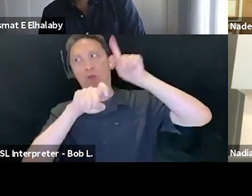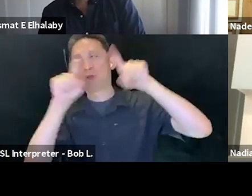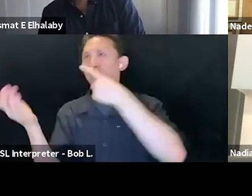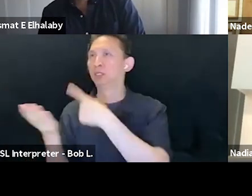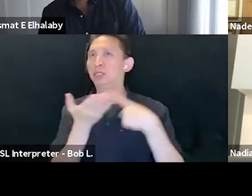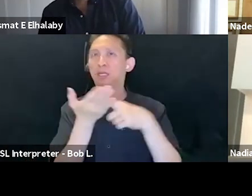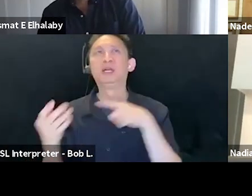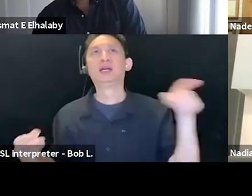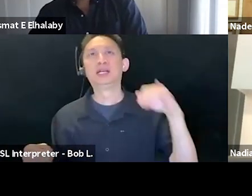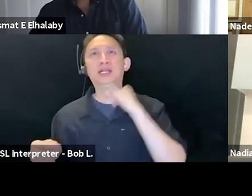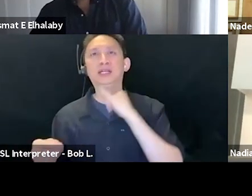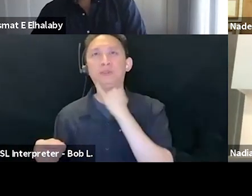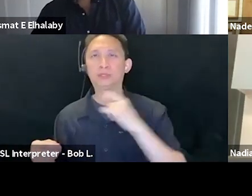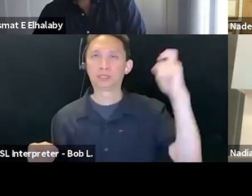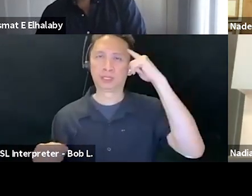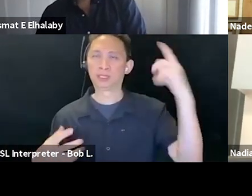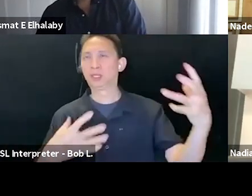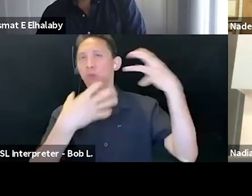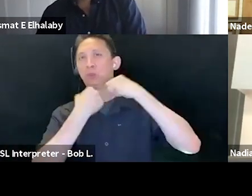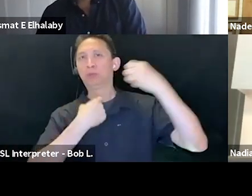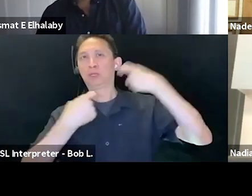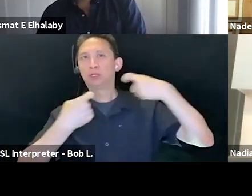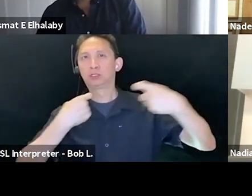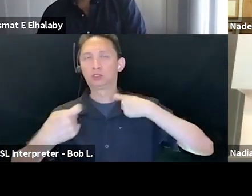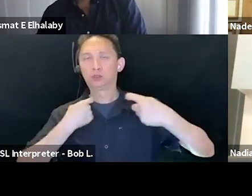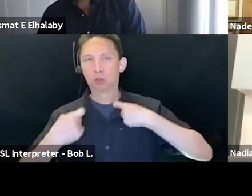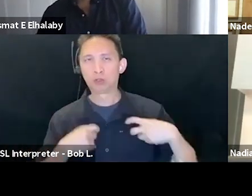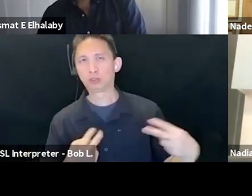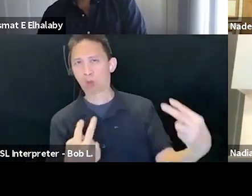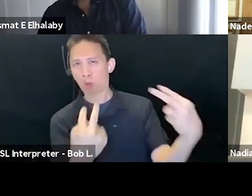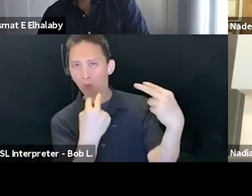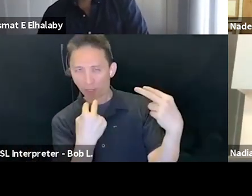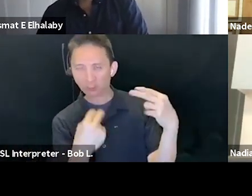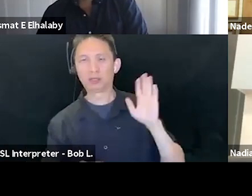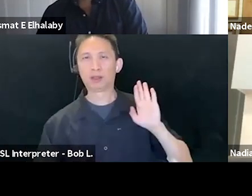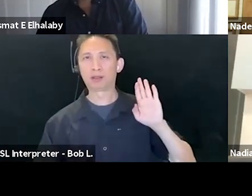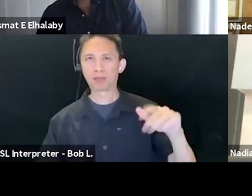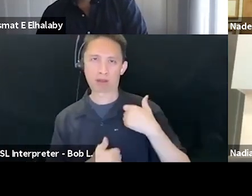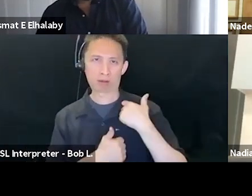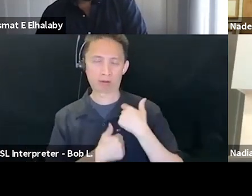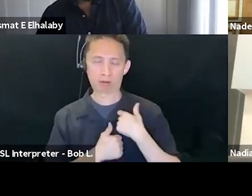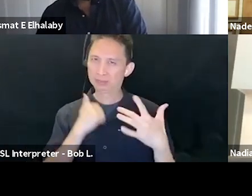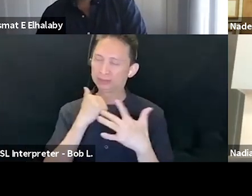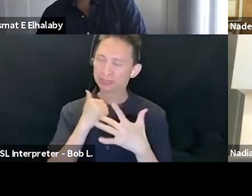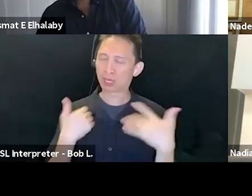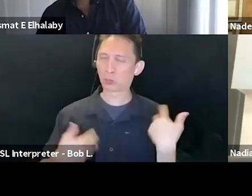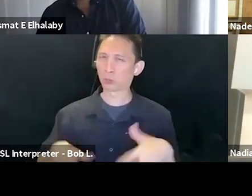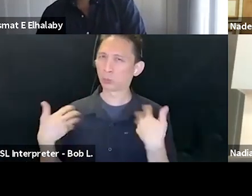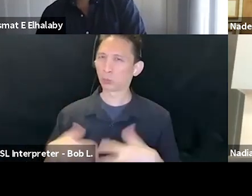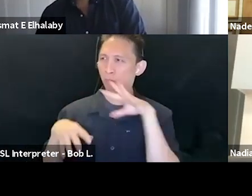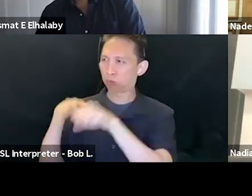their surveillance, their machinery of oppression, oppression that, that is penetrating everything. But at the same time,